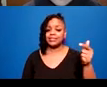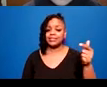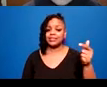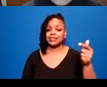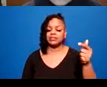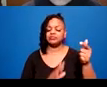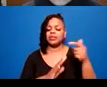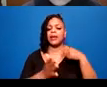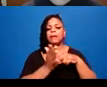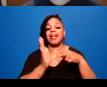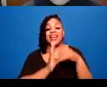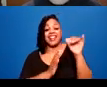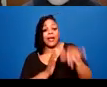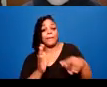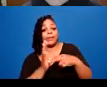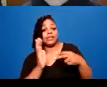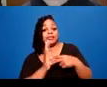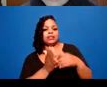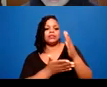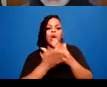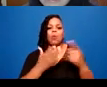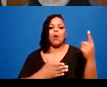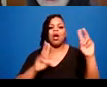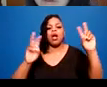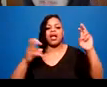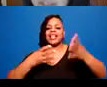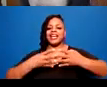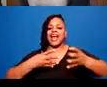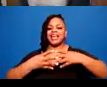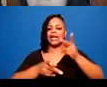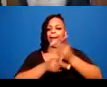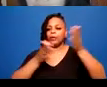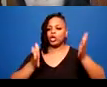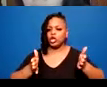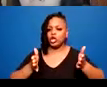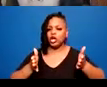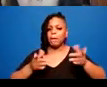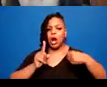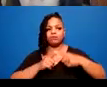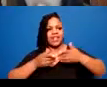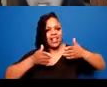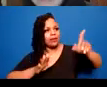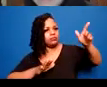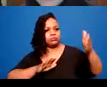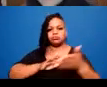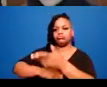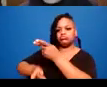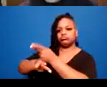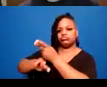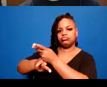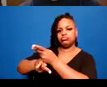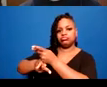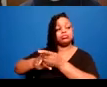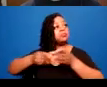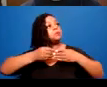of care, as I understand that. Anna wrote flexibility and letting people share as much and as